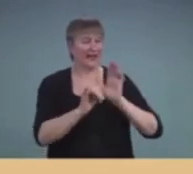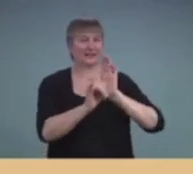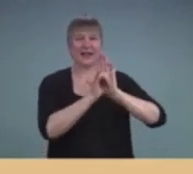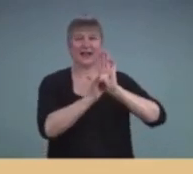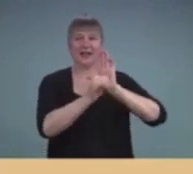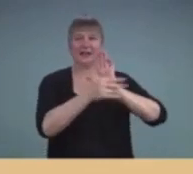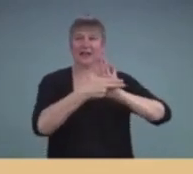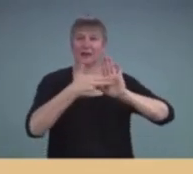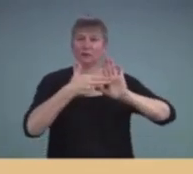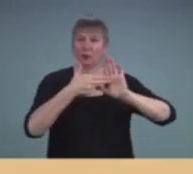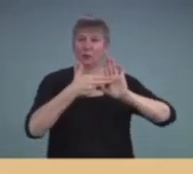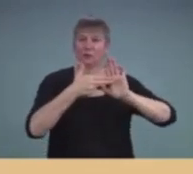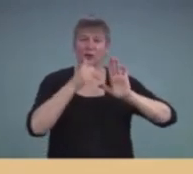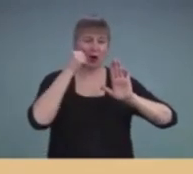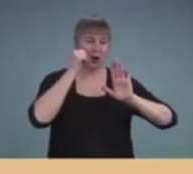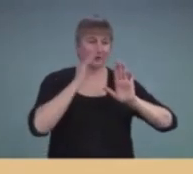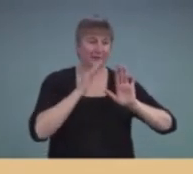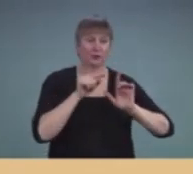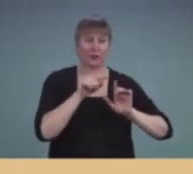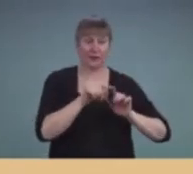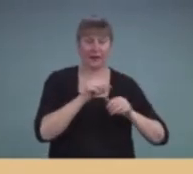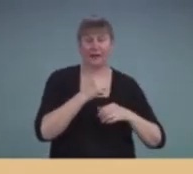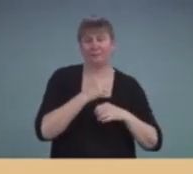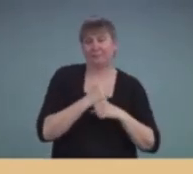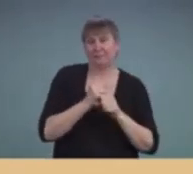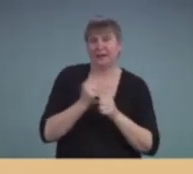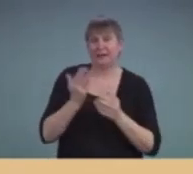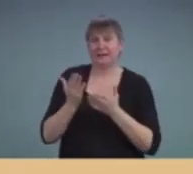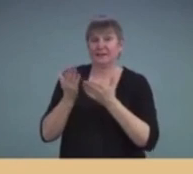for technology.